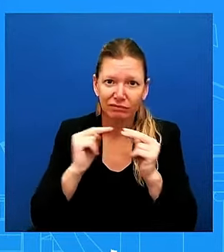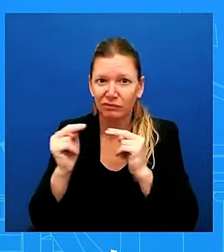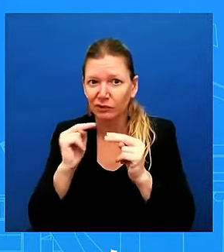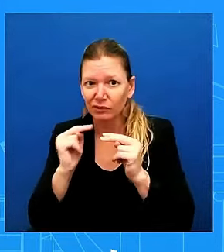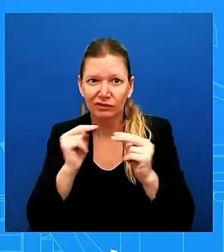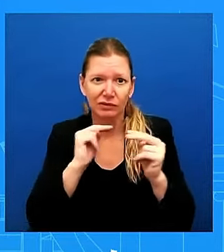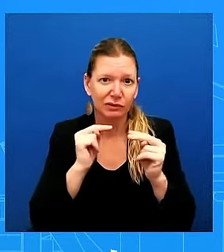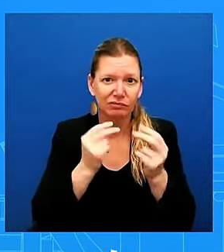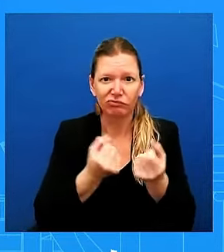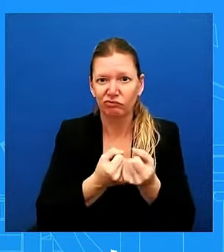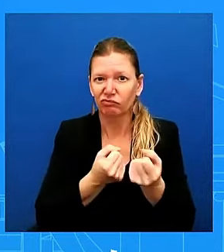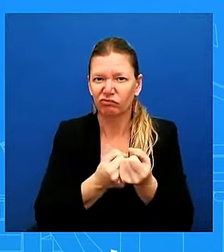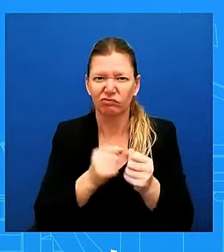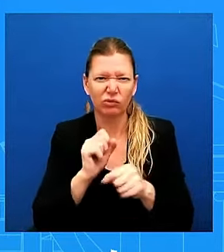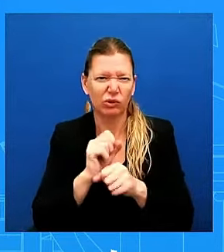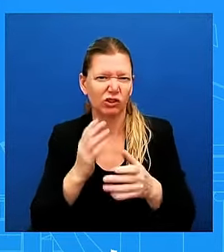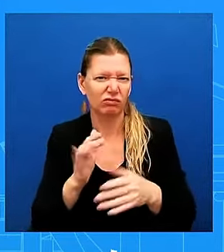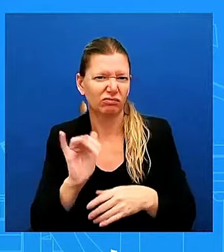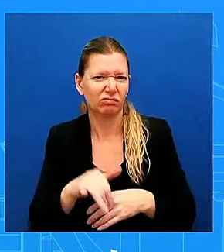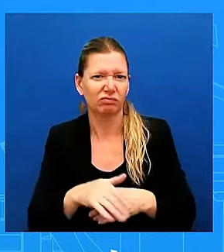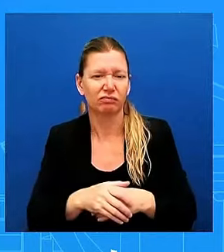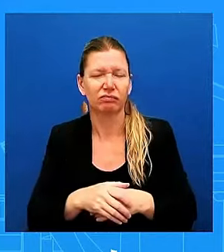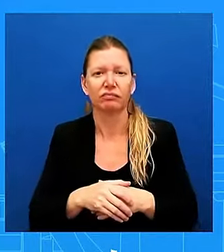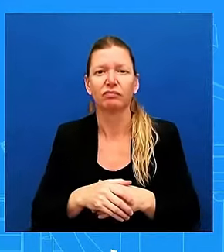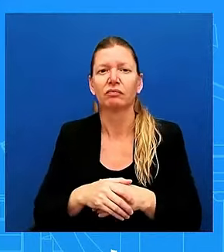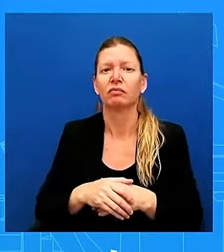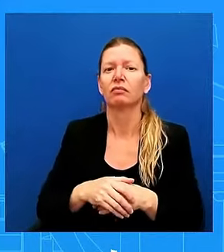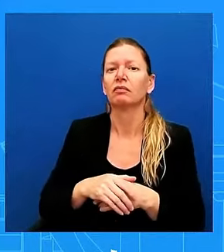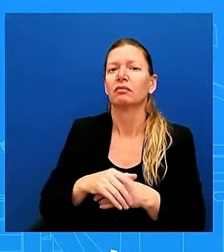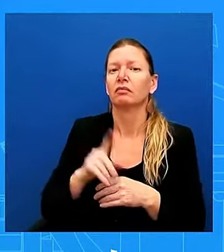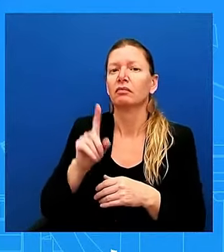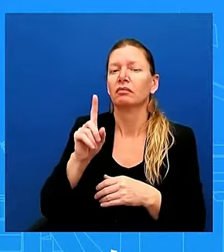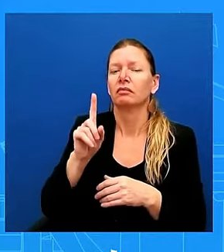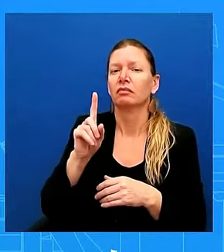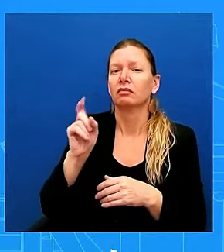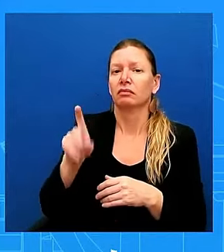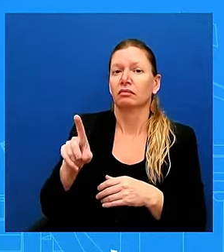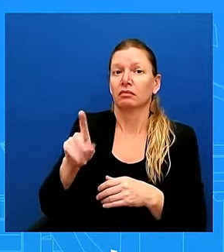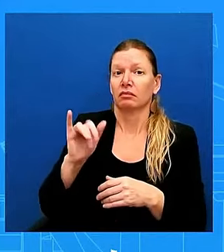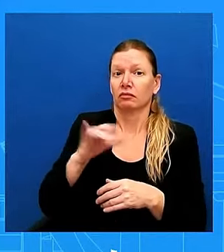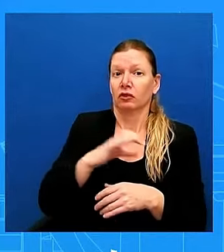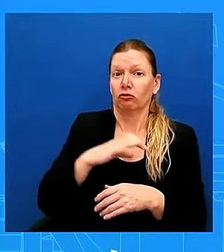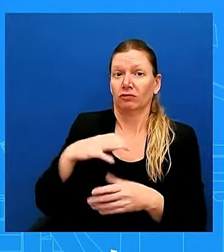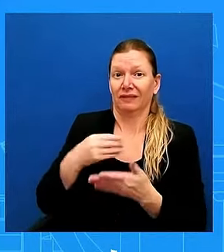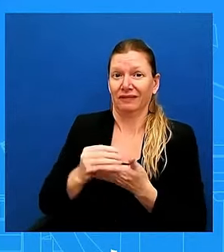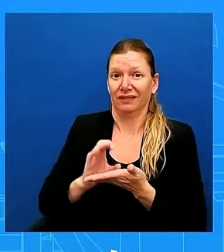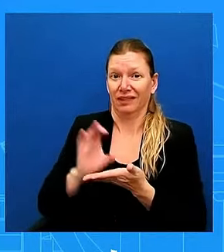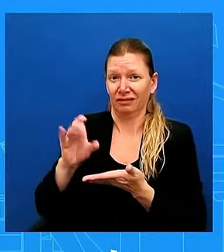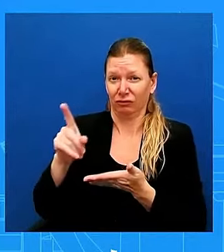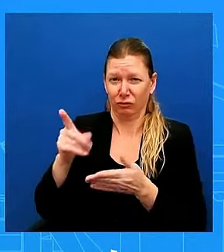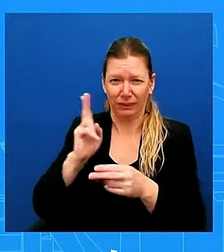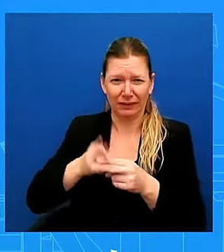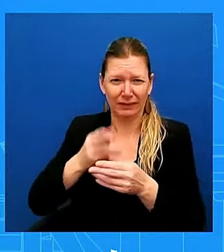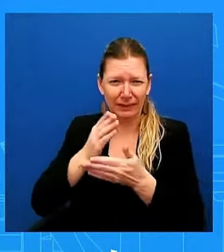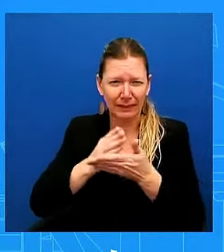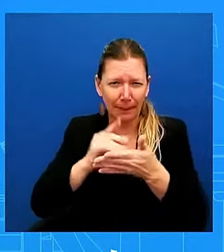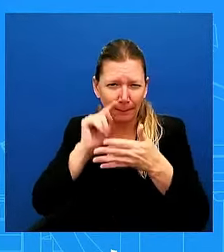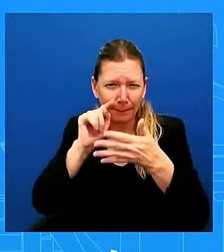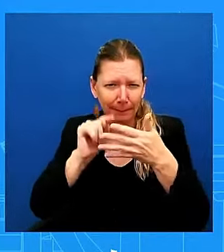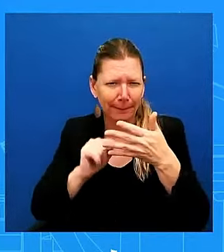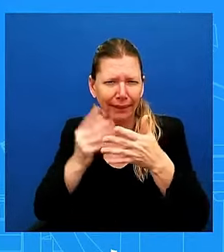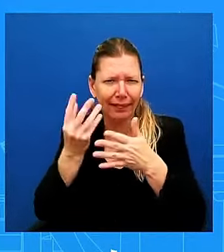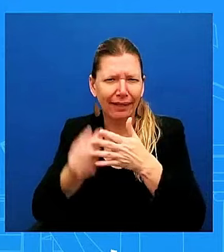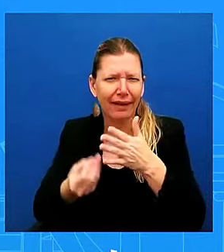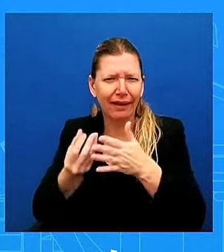short term funding bill, uh, that Republicans had put forth. I'm wondering if the president has spoken with any members of the big four in Congress to bring those concerns